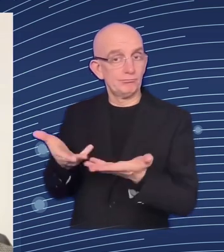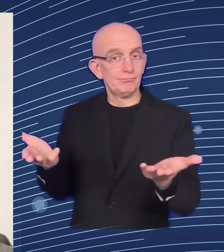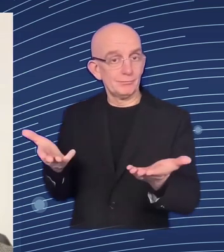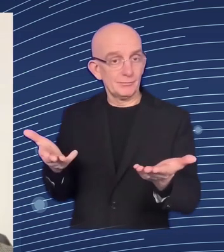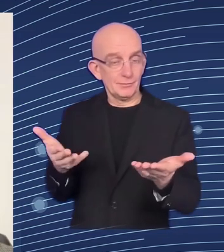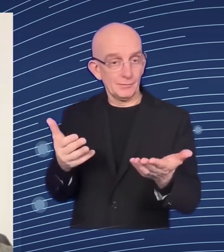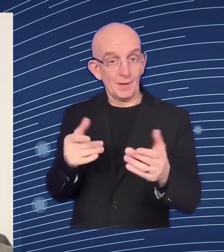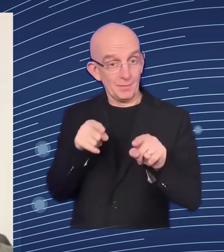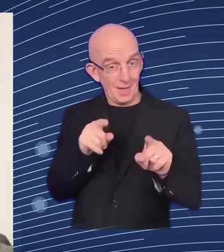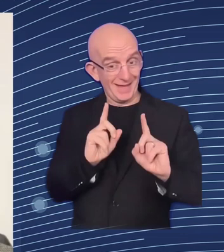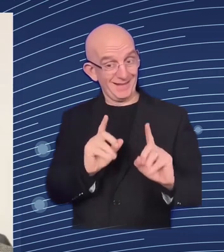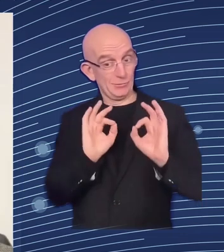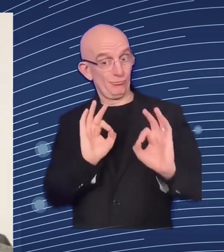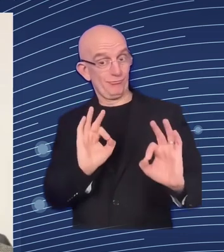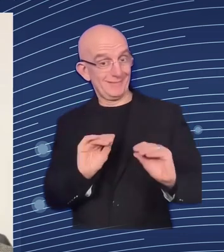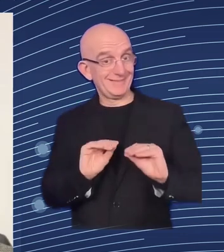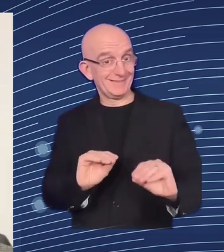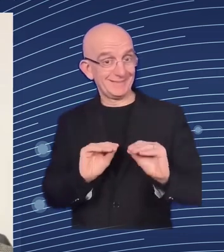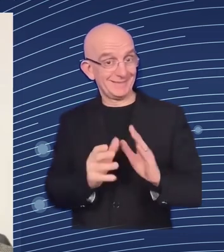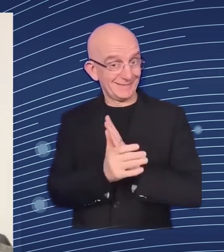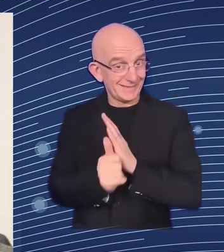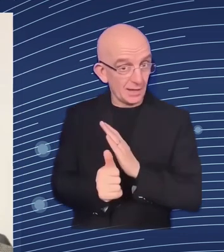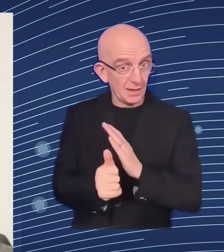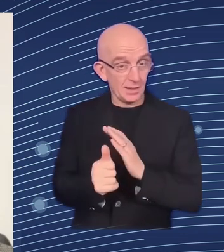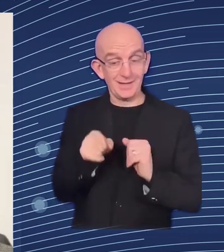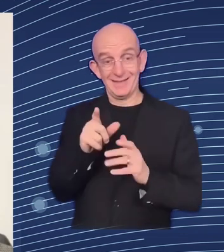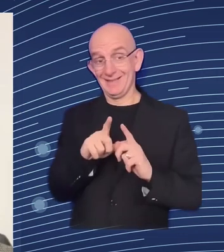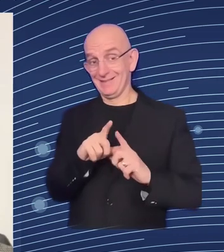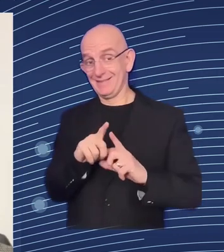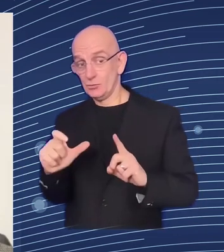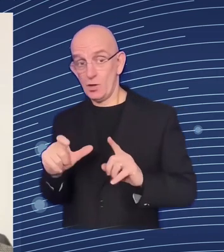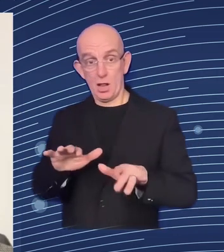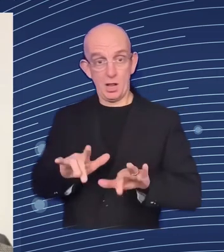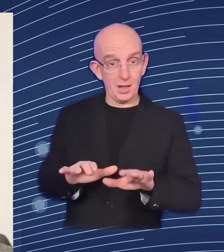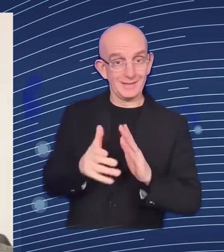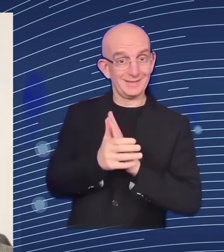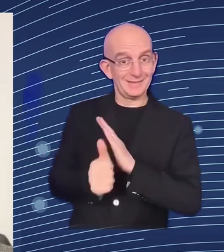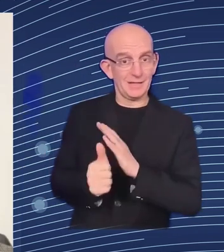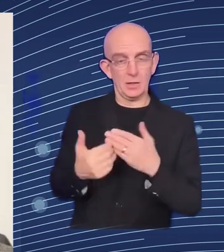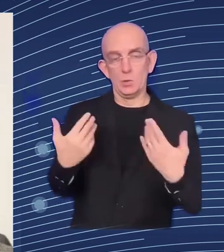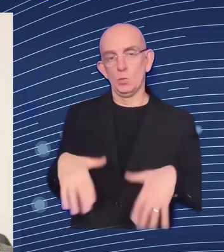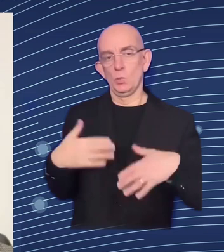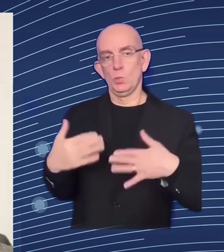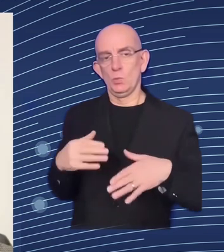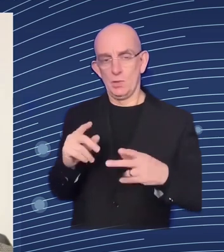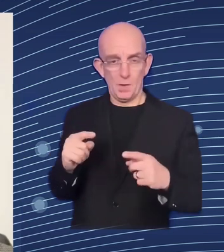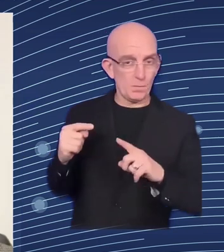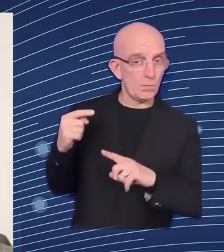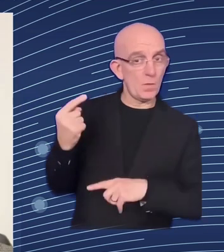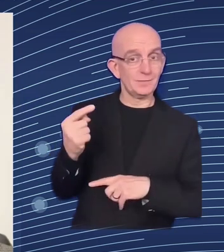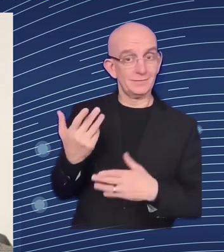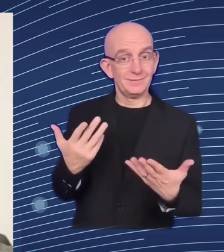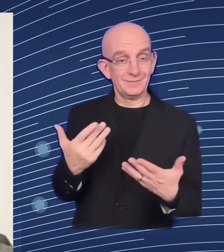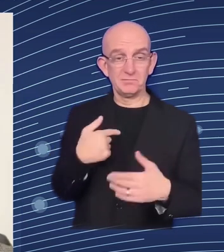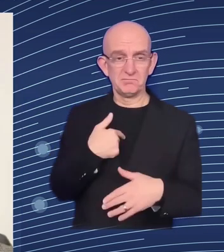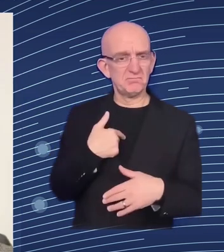importance so i i hope i'm sure that uh this will be also a subject uh dealt in uh dealt with uh by uh